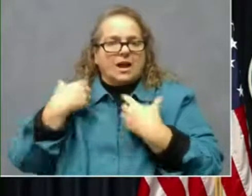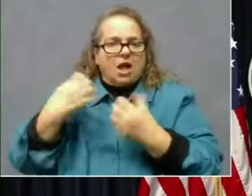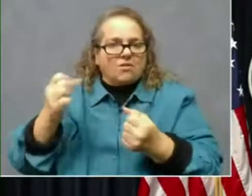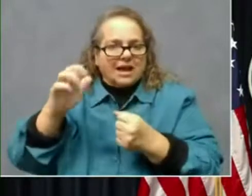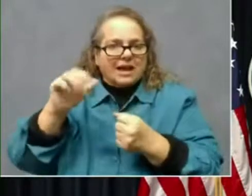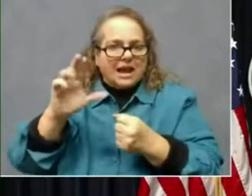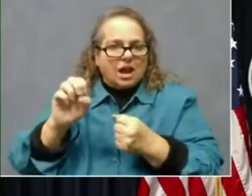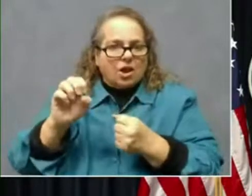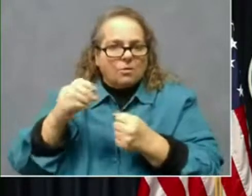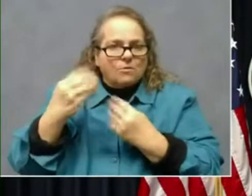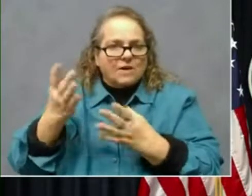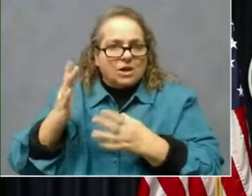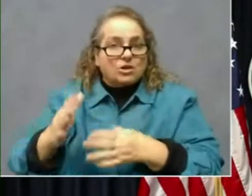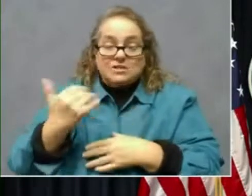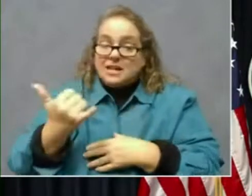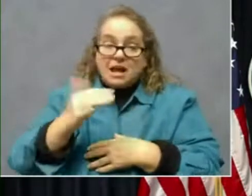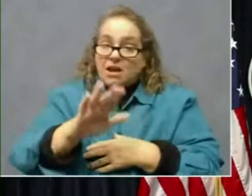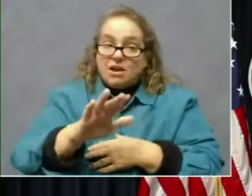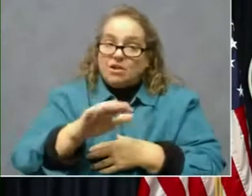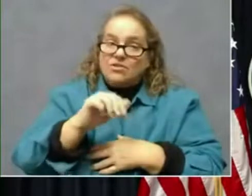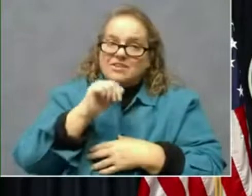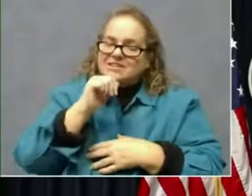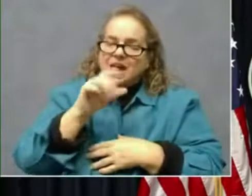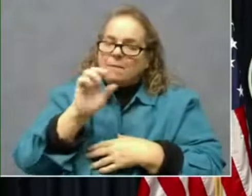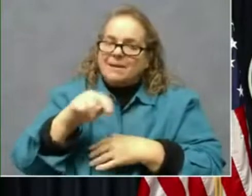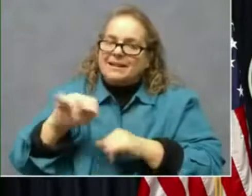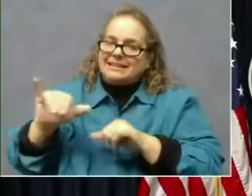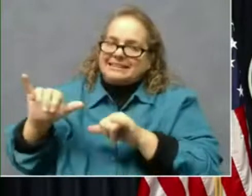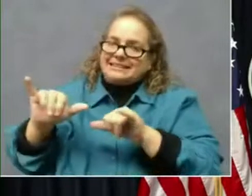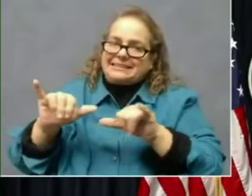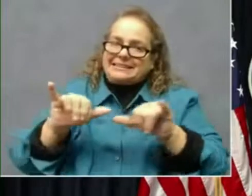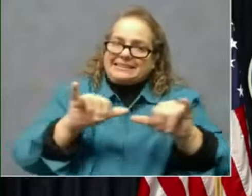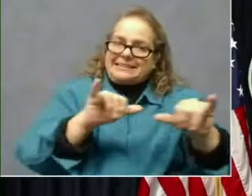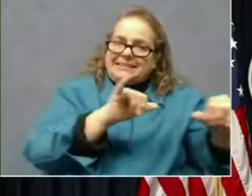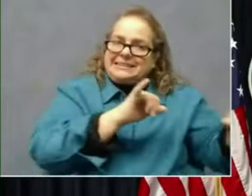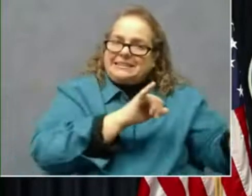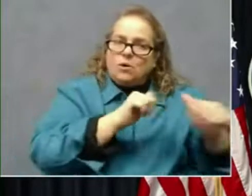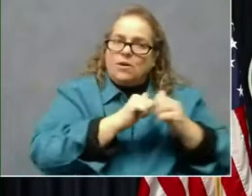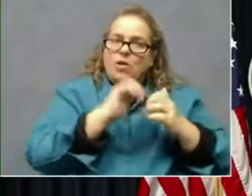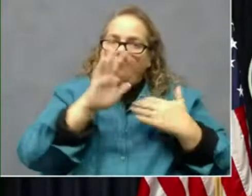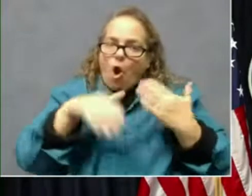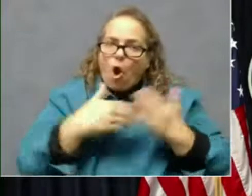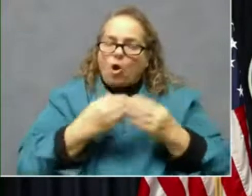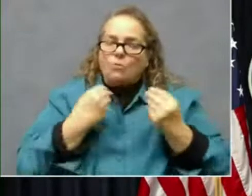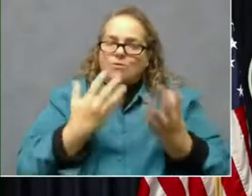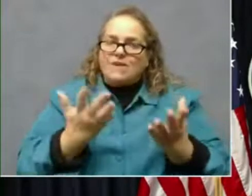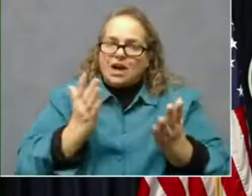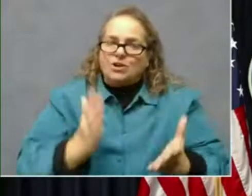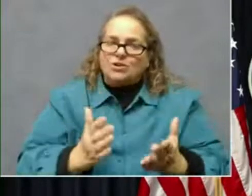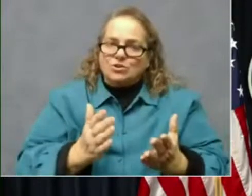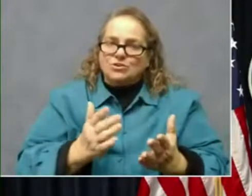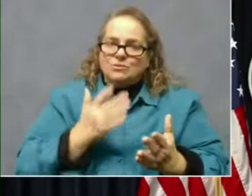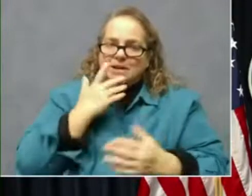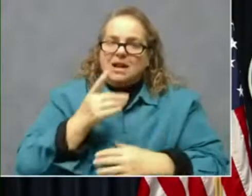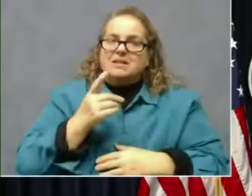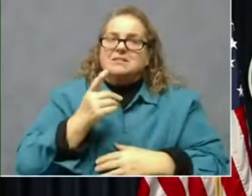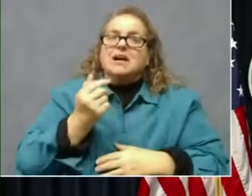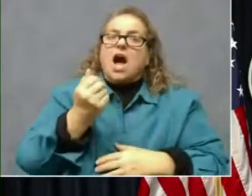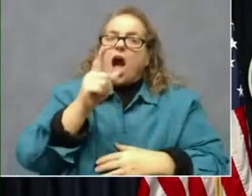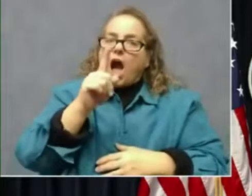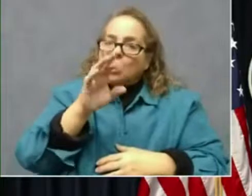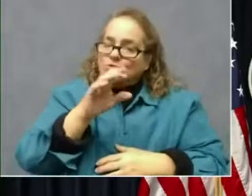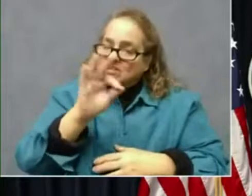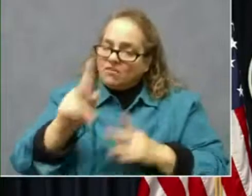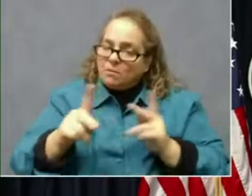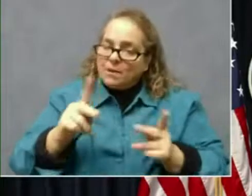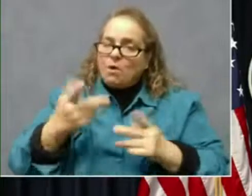there has not been consistency across all of the providers out there because it's hundreds that have gotten some vaccines to provide.